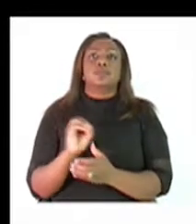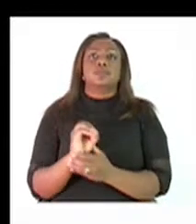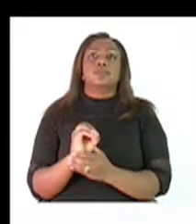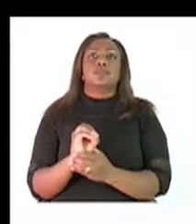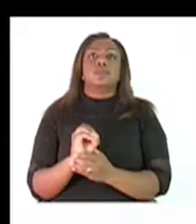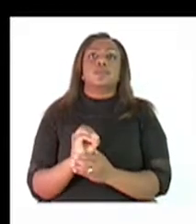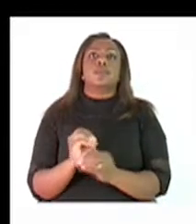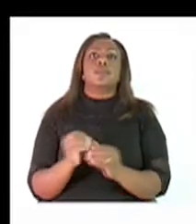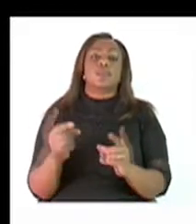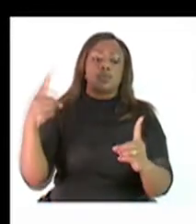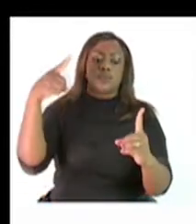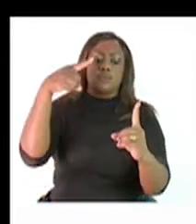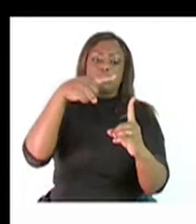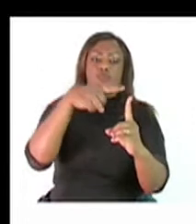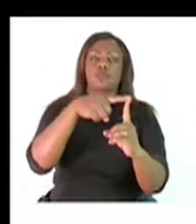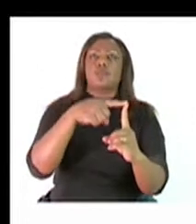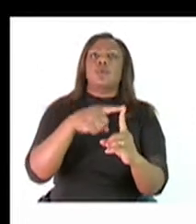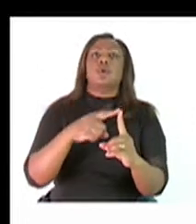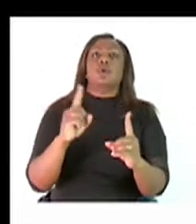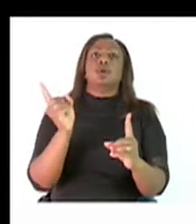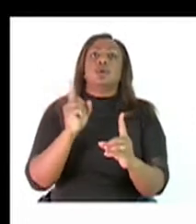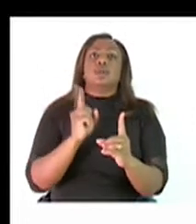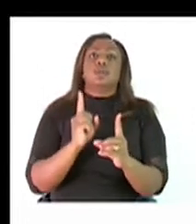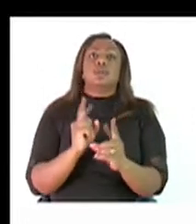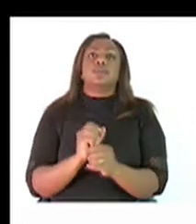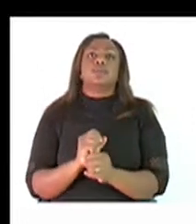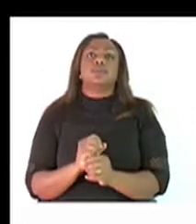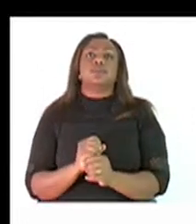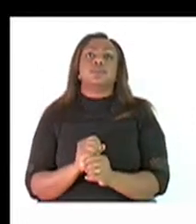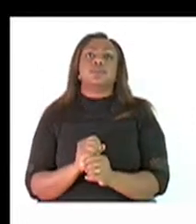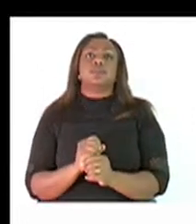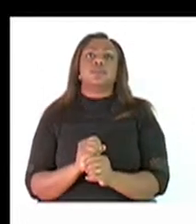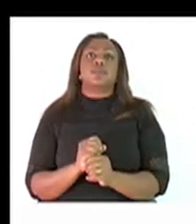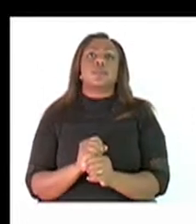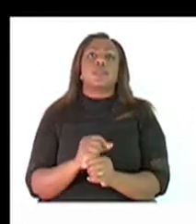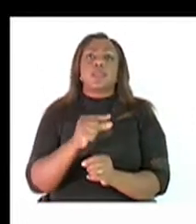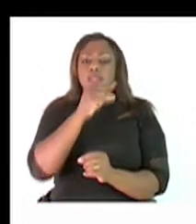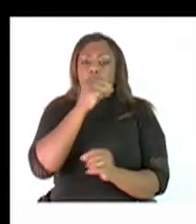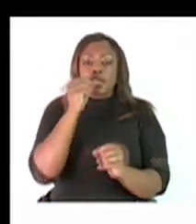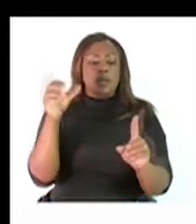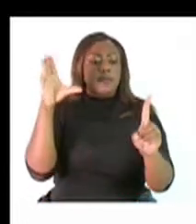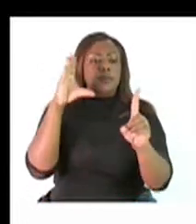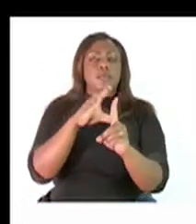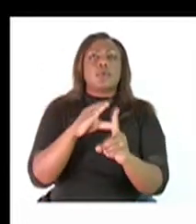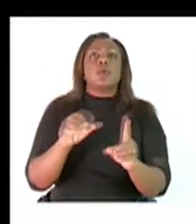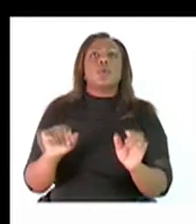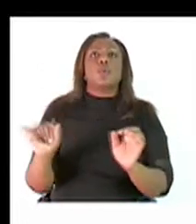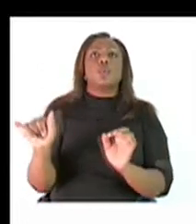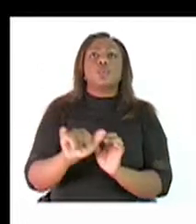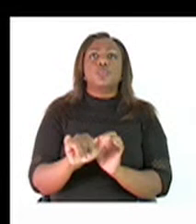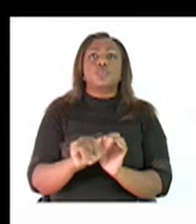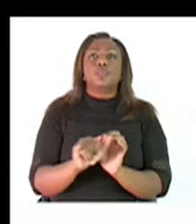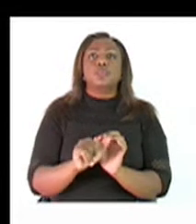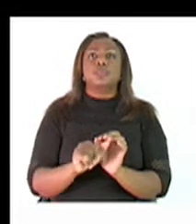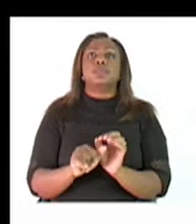Competencies. Name factors that enhance or promote the spread of communicable diseases.